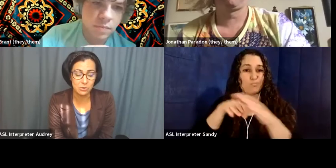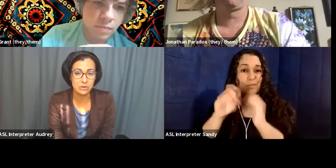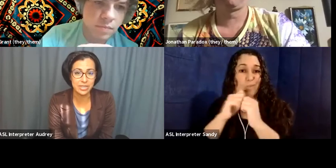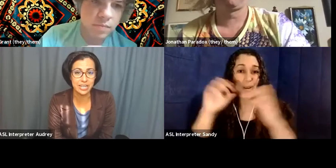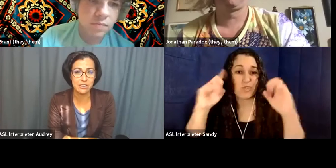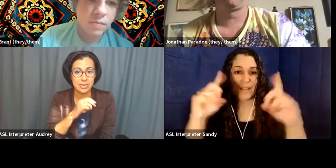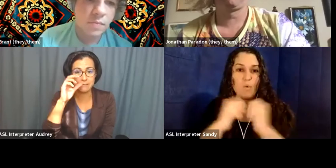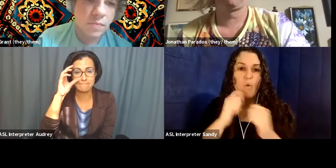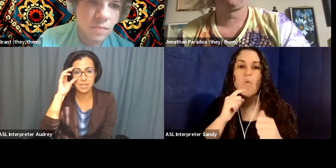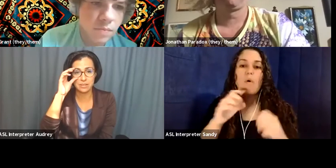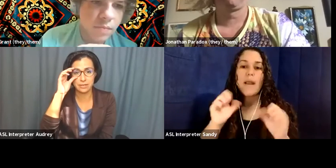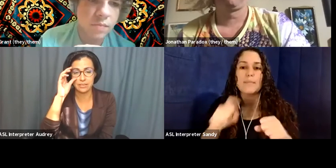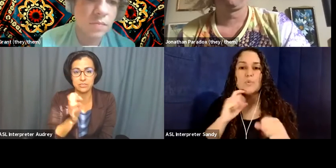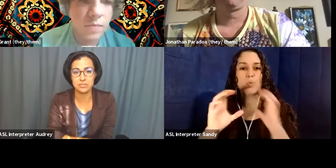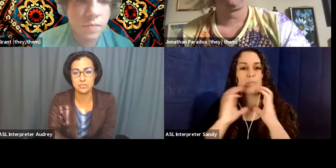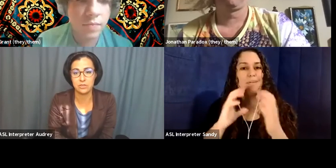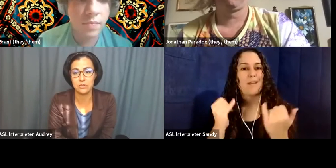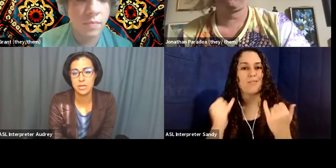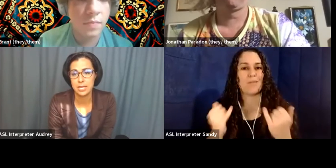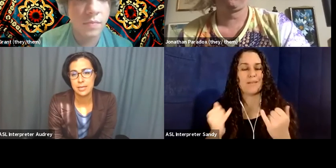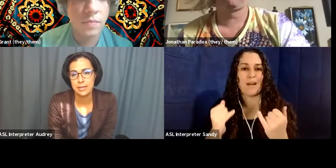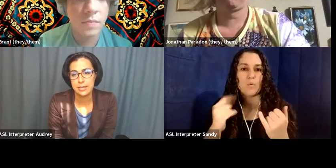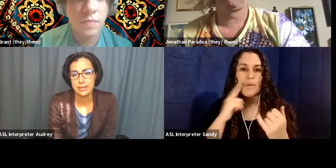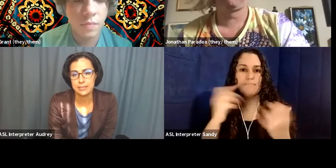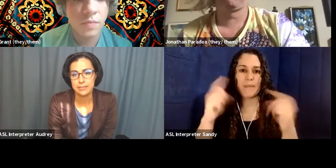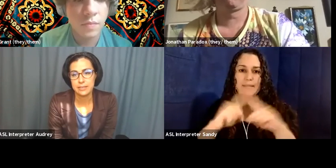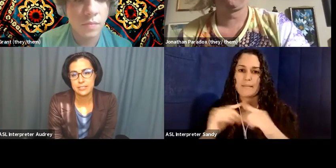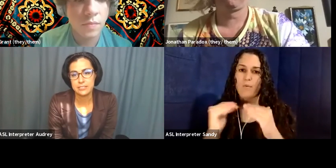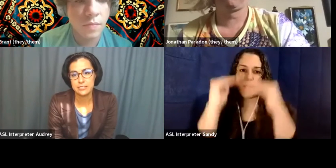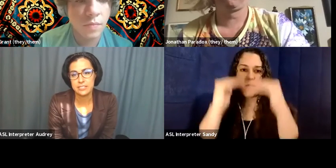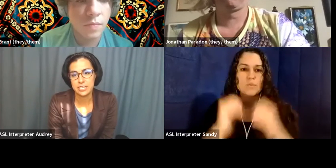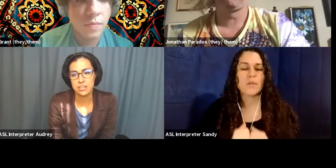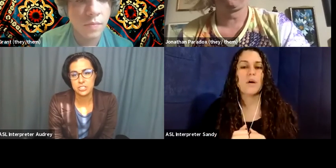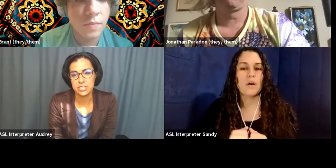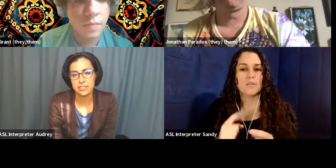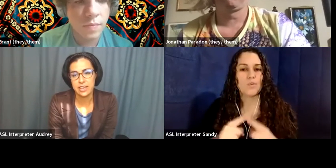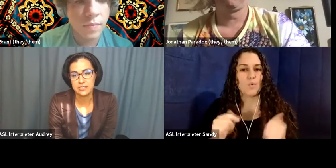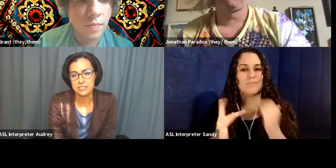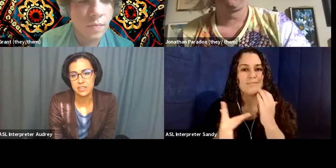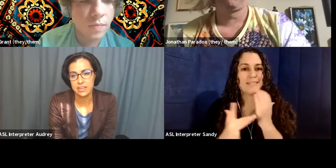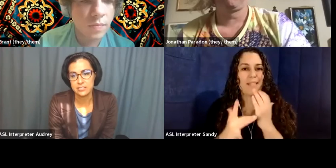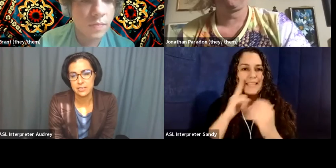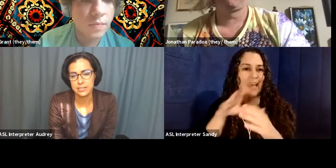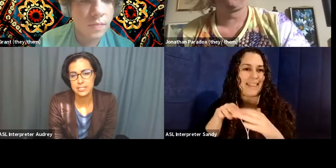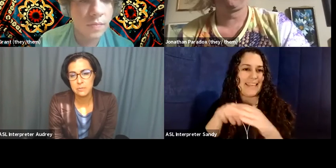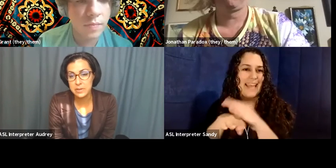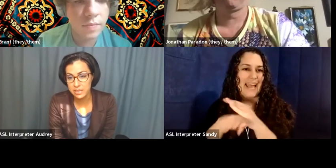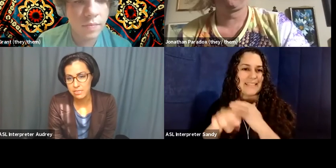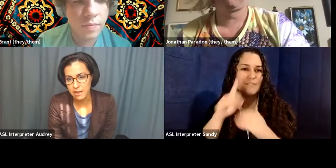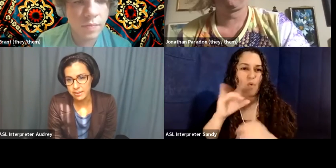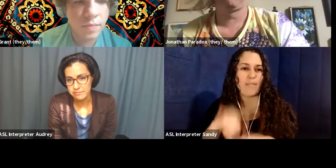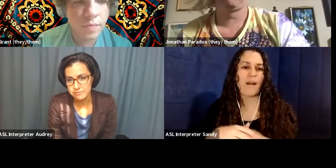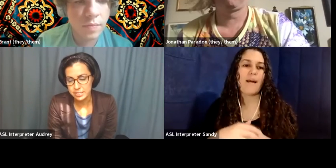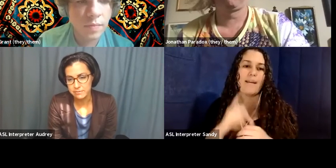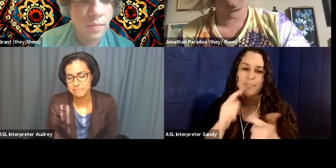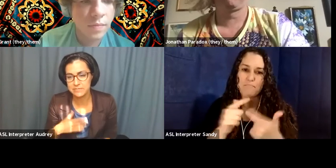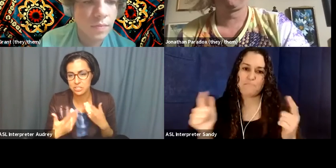very well right now, um, on a lot of levels. And so, uh, this, the technology and the access to that is a, is a big